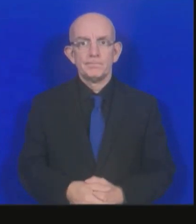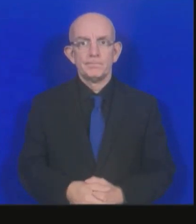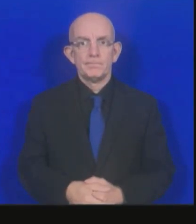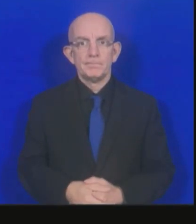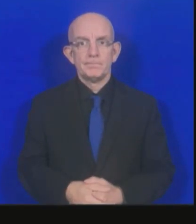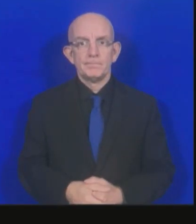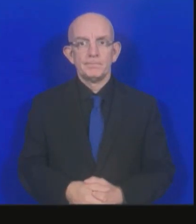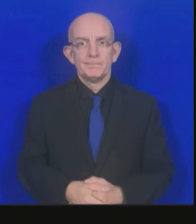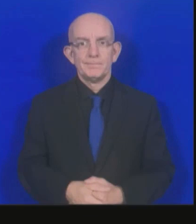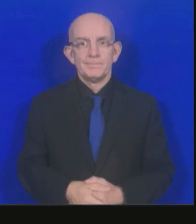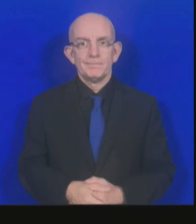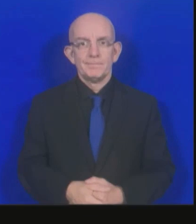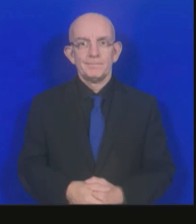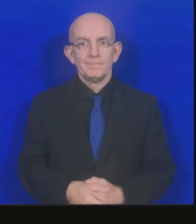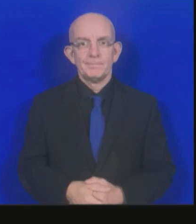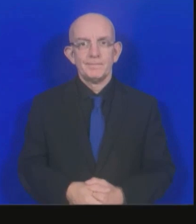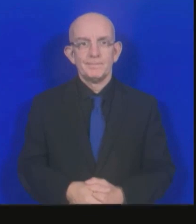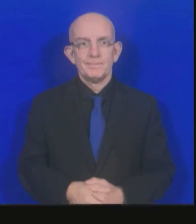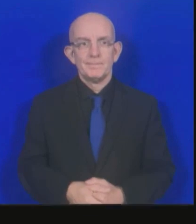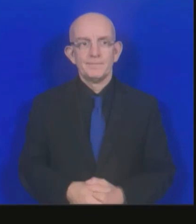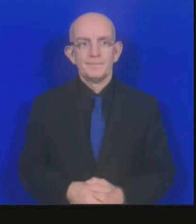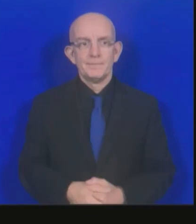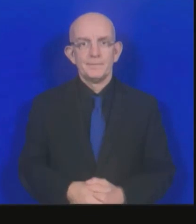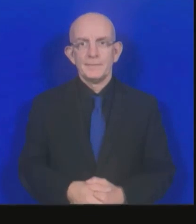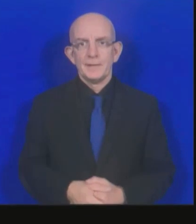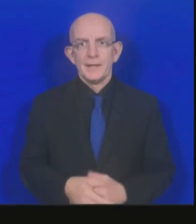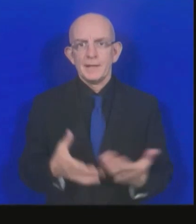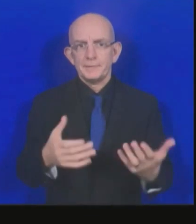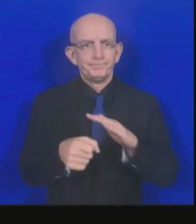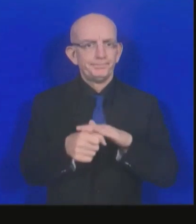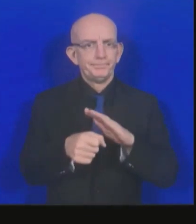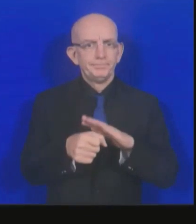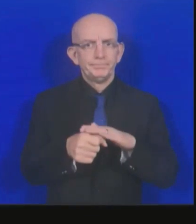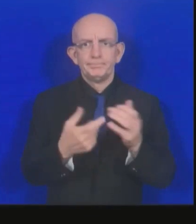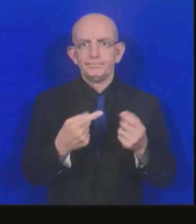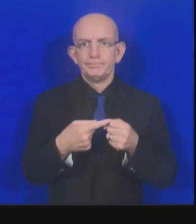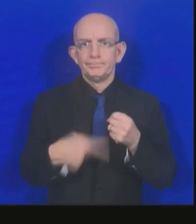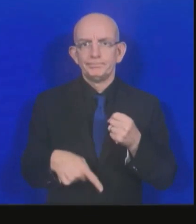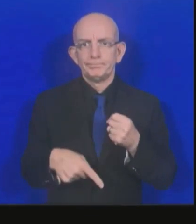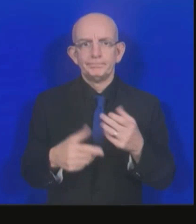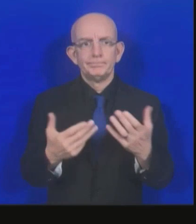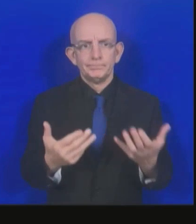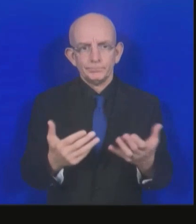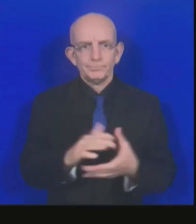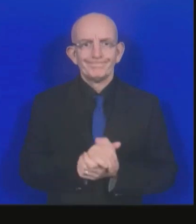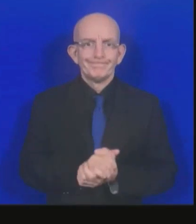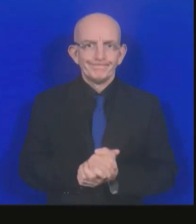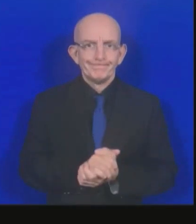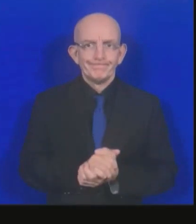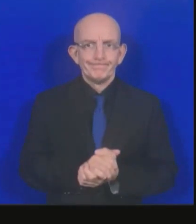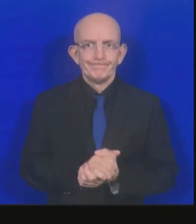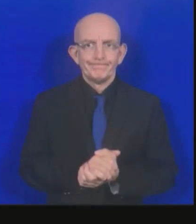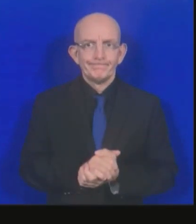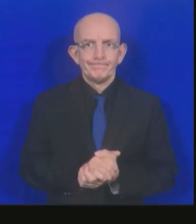Wootow's proposal on writing off or giving relief. Microphone, please. The debt of